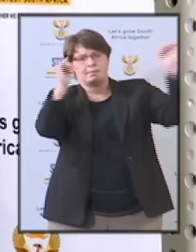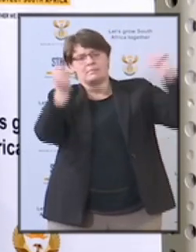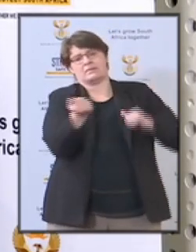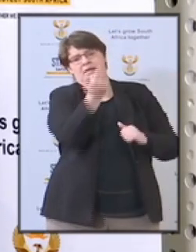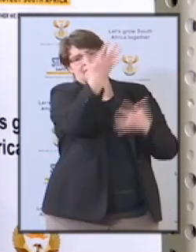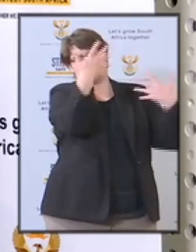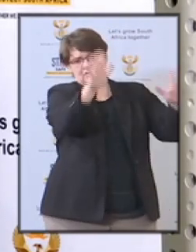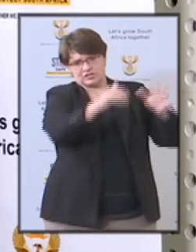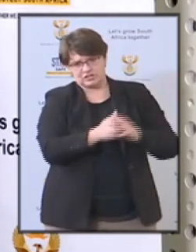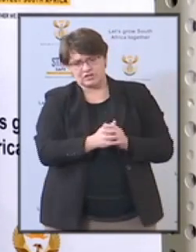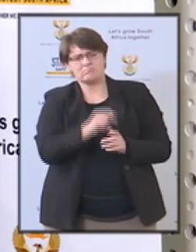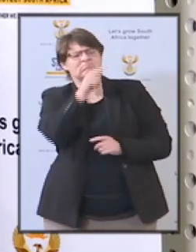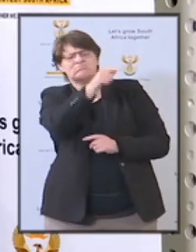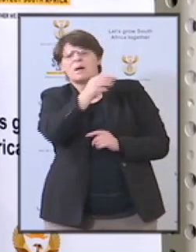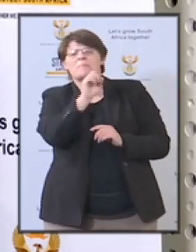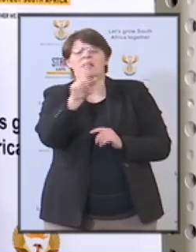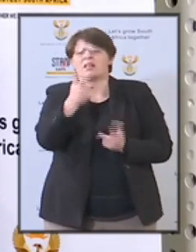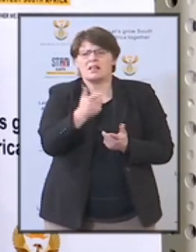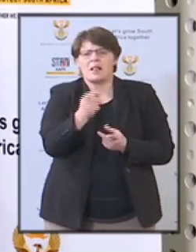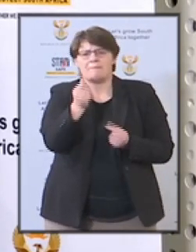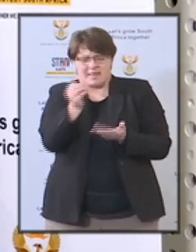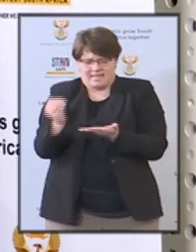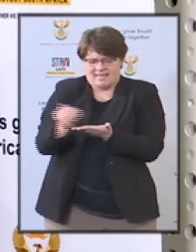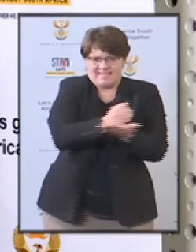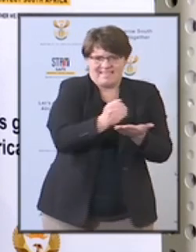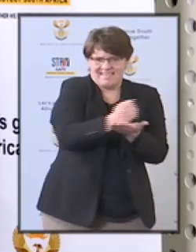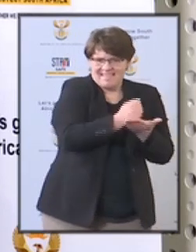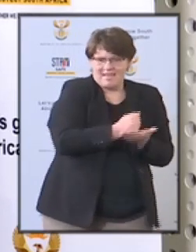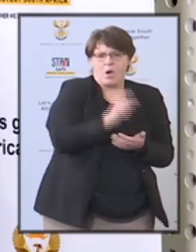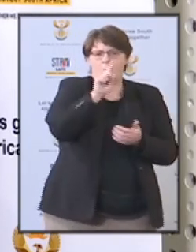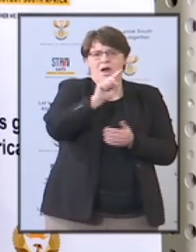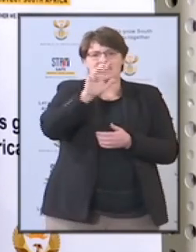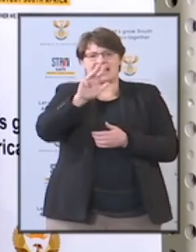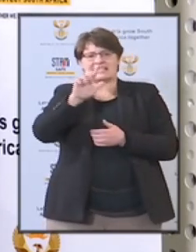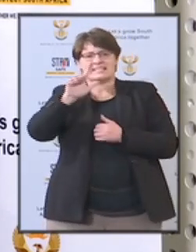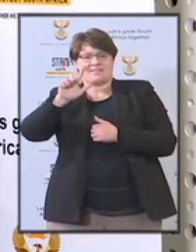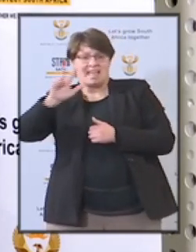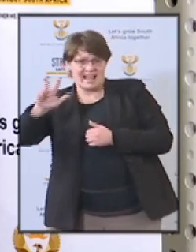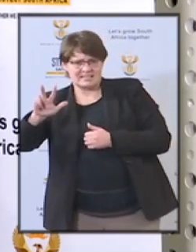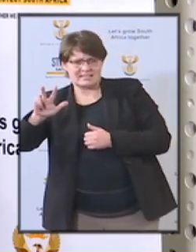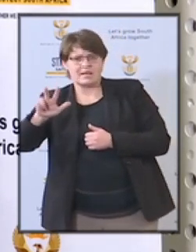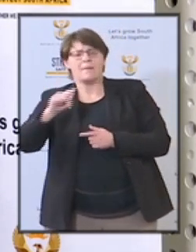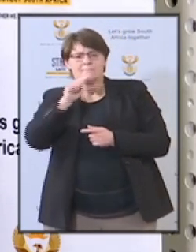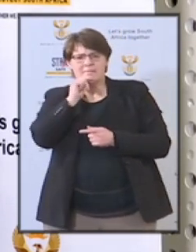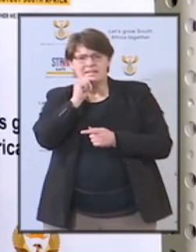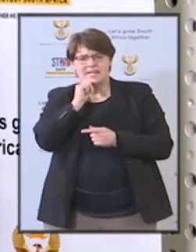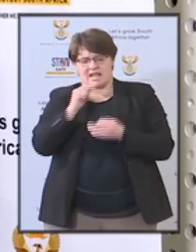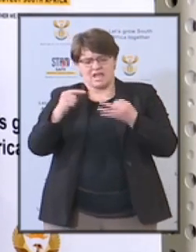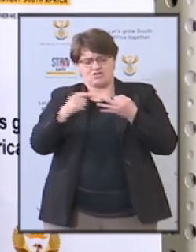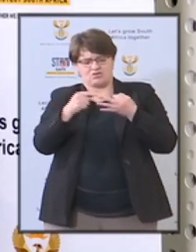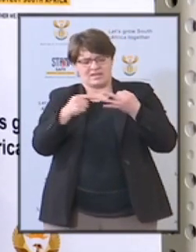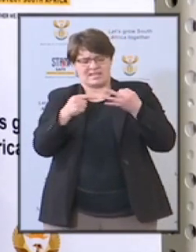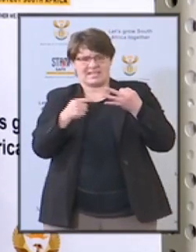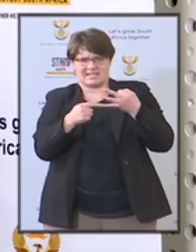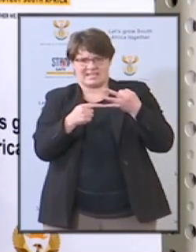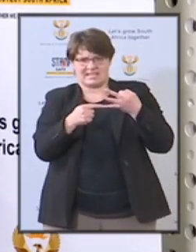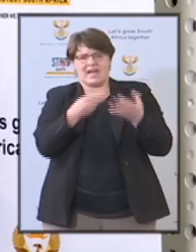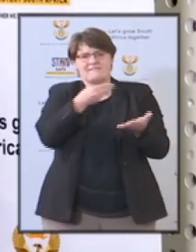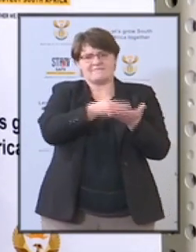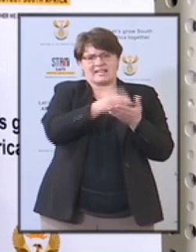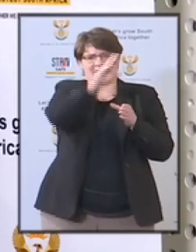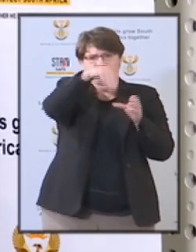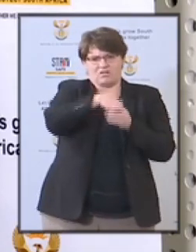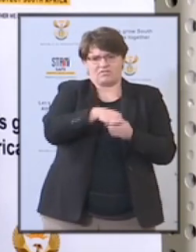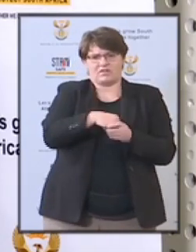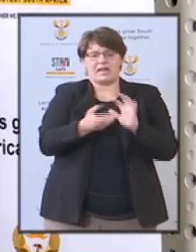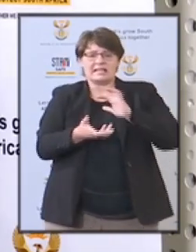bill rationalizes the Fundraising Act of 1978 by consolidating the existing three funds. The